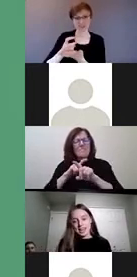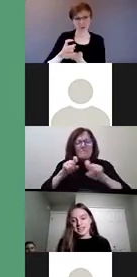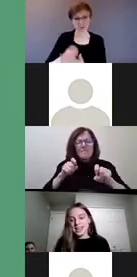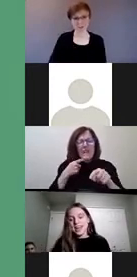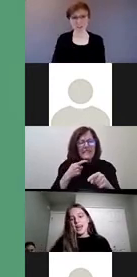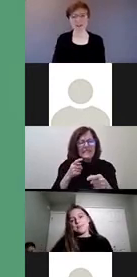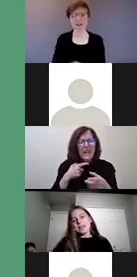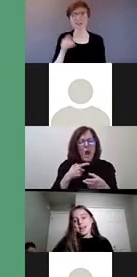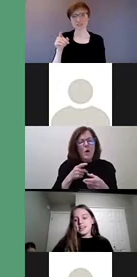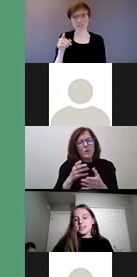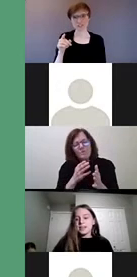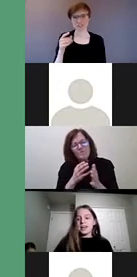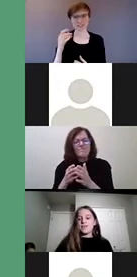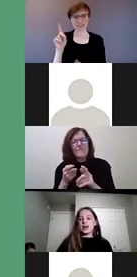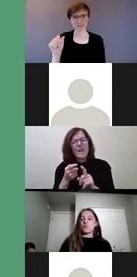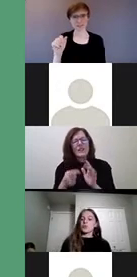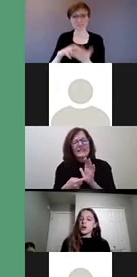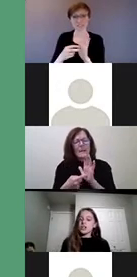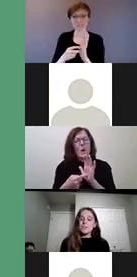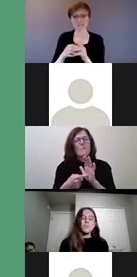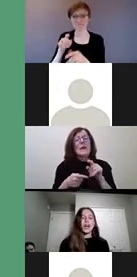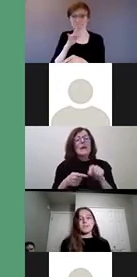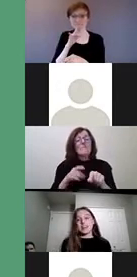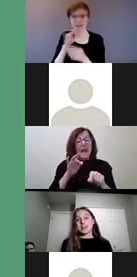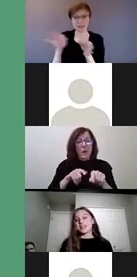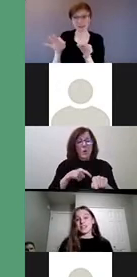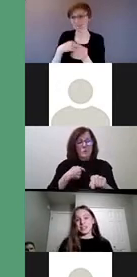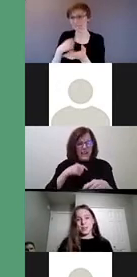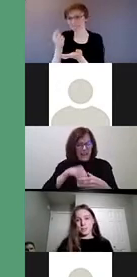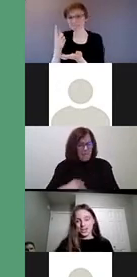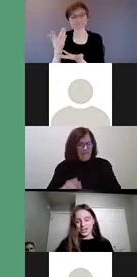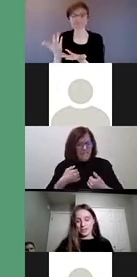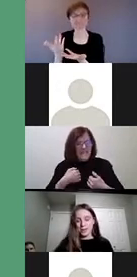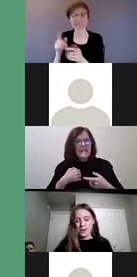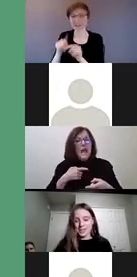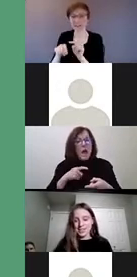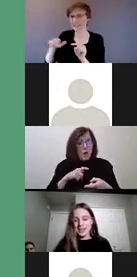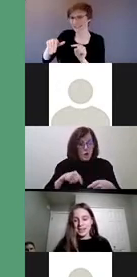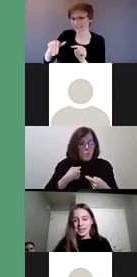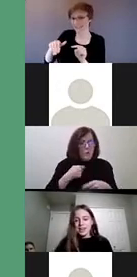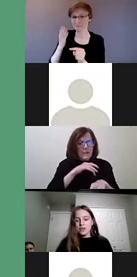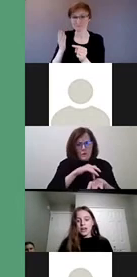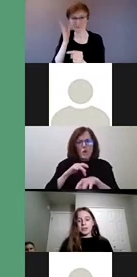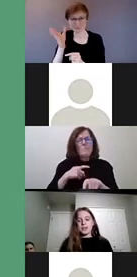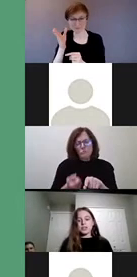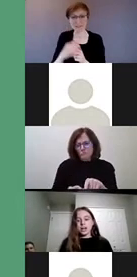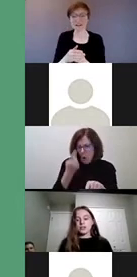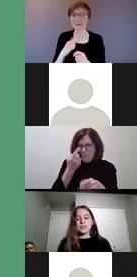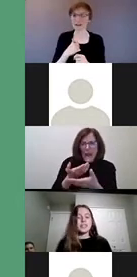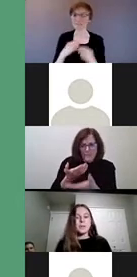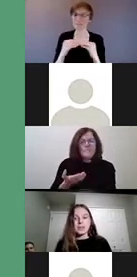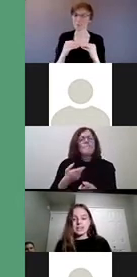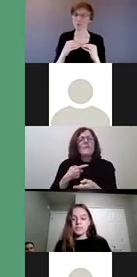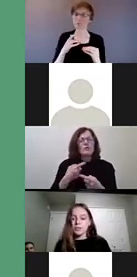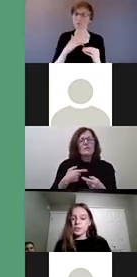yet. Because Ale is in my life, I'm more responsible, more empathetic, and certainly more patient than my friends. The family of the child